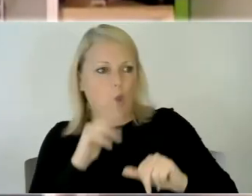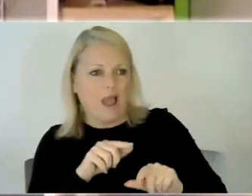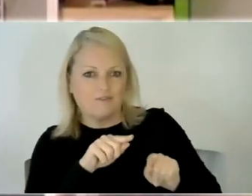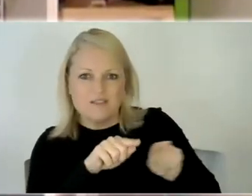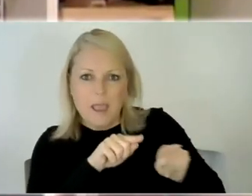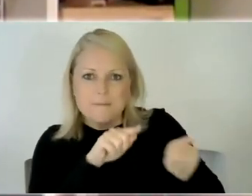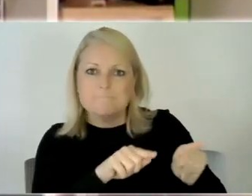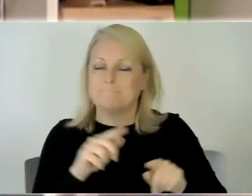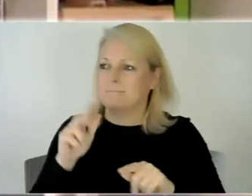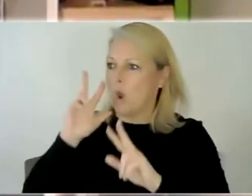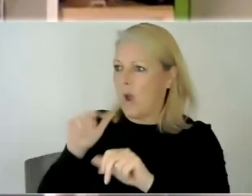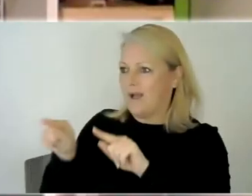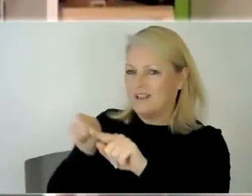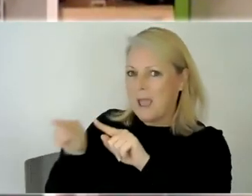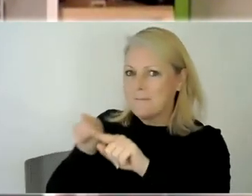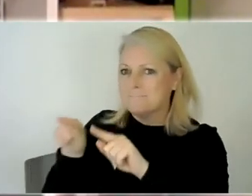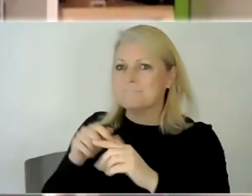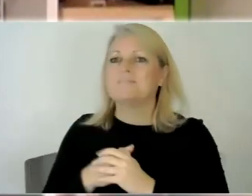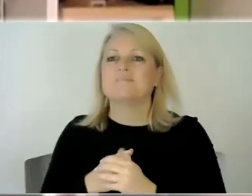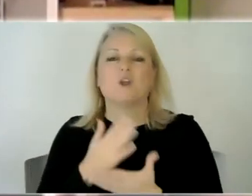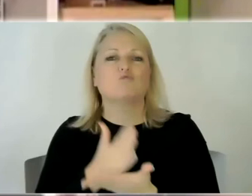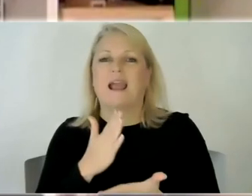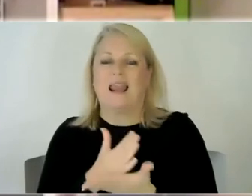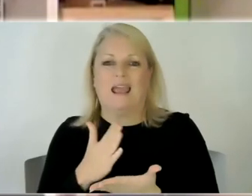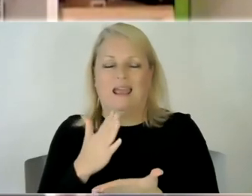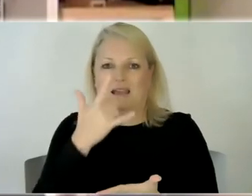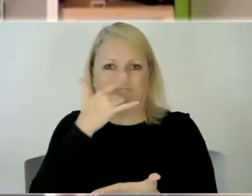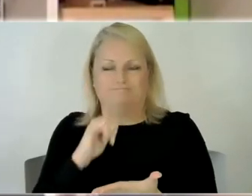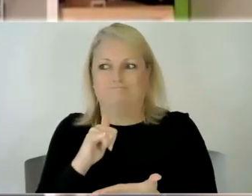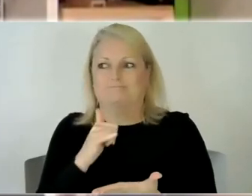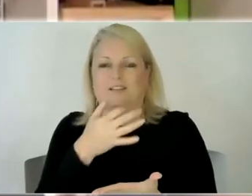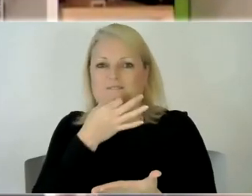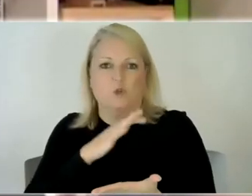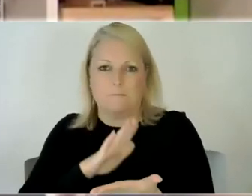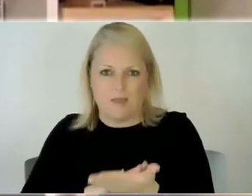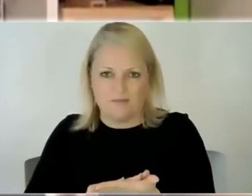and it was yeah it was a crazy few months of then